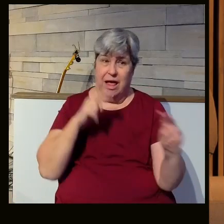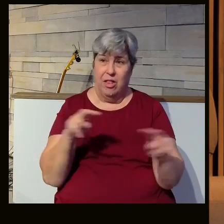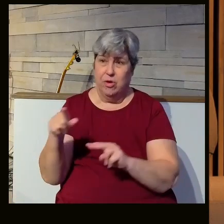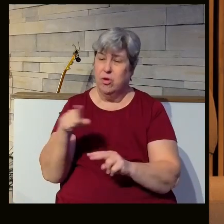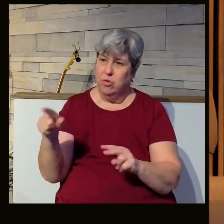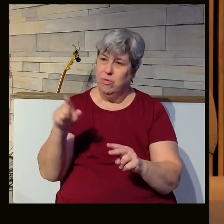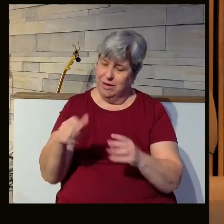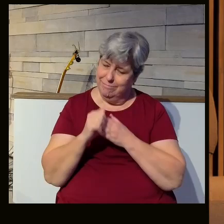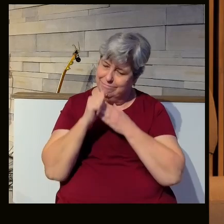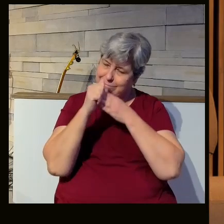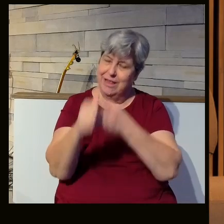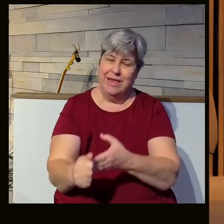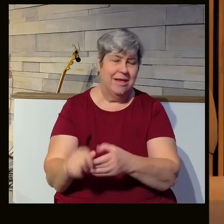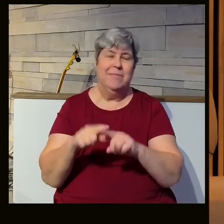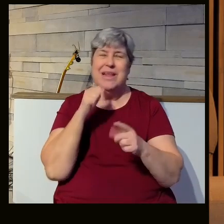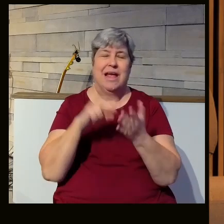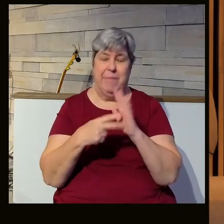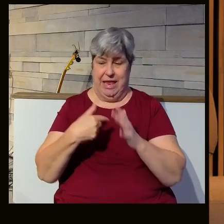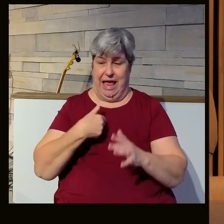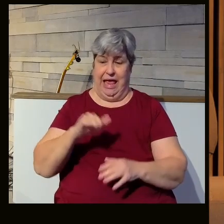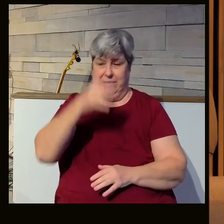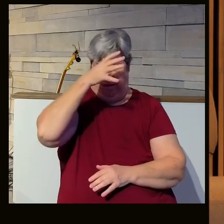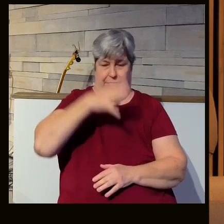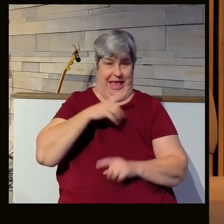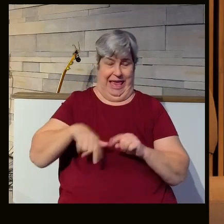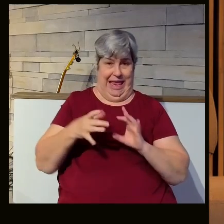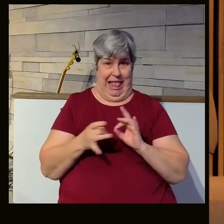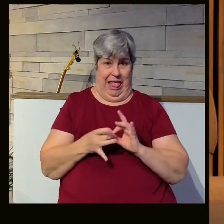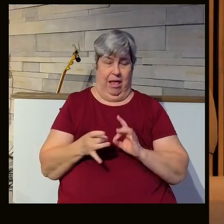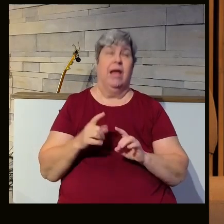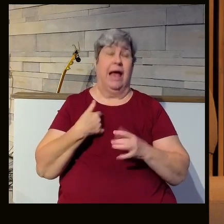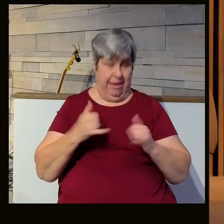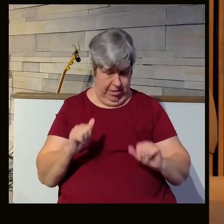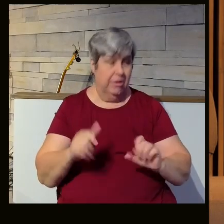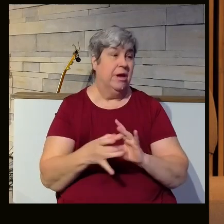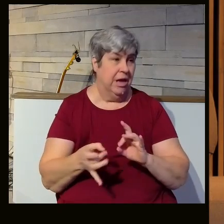you to take the forefront. But it doesn't mean as a male I don't have a word. I still have a word.